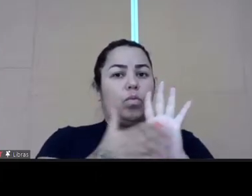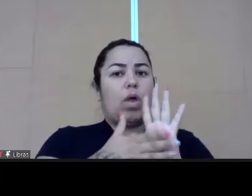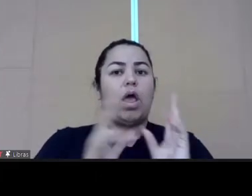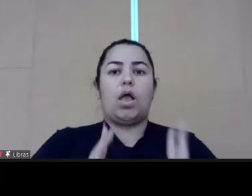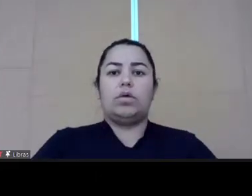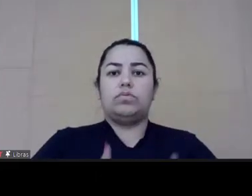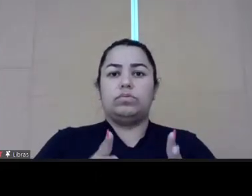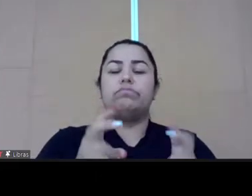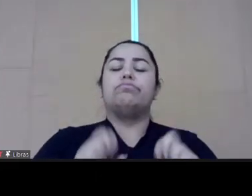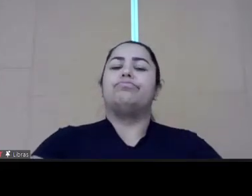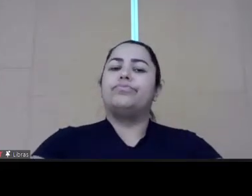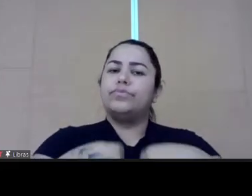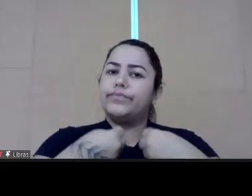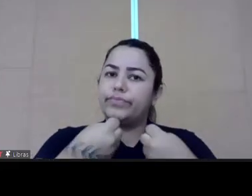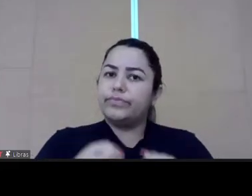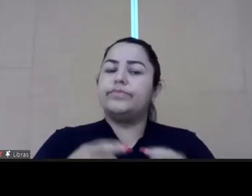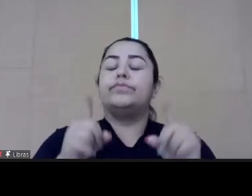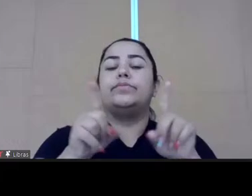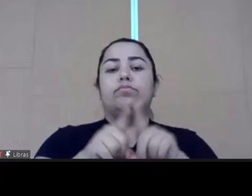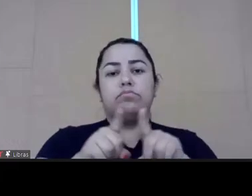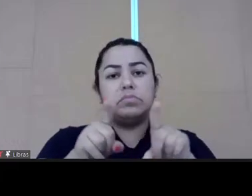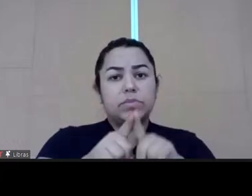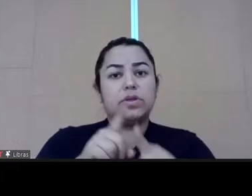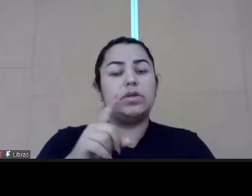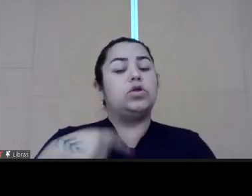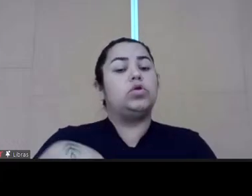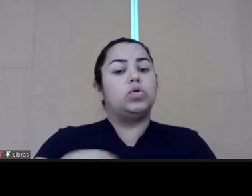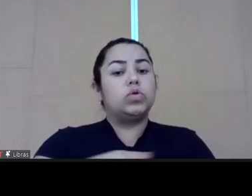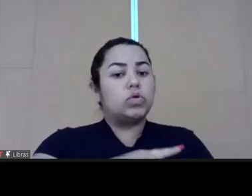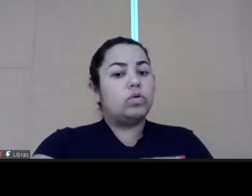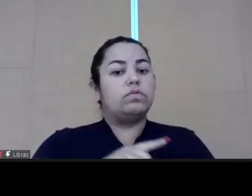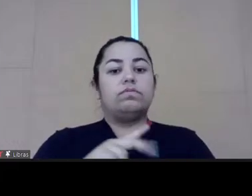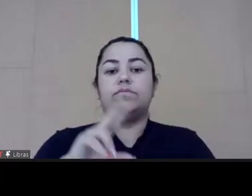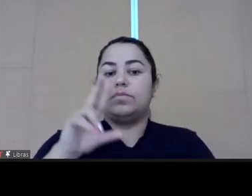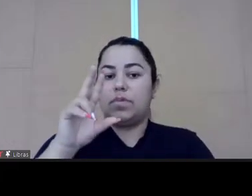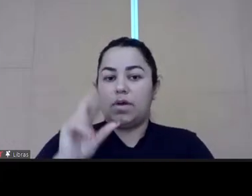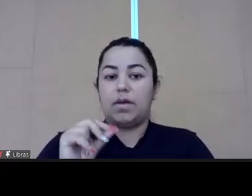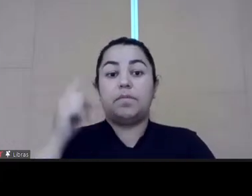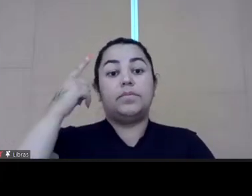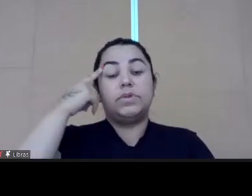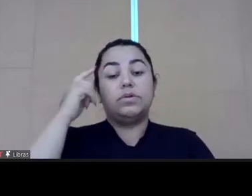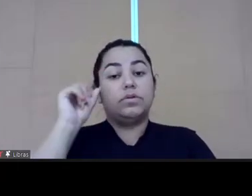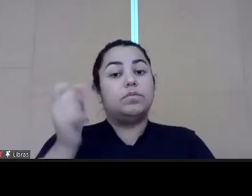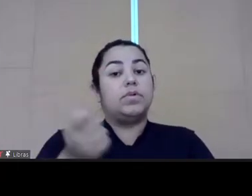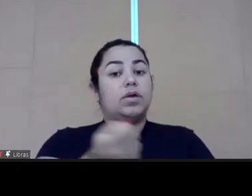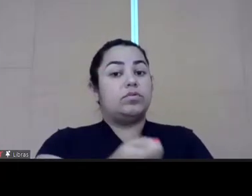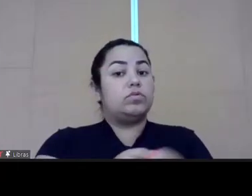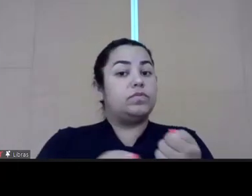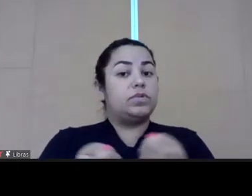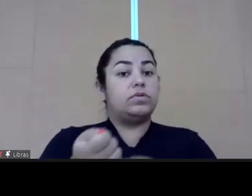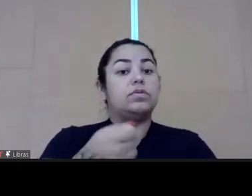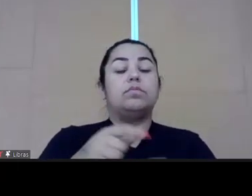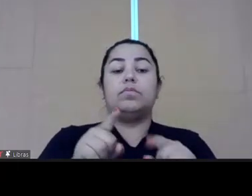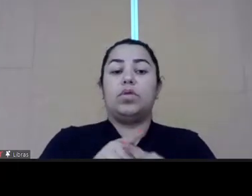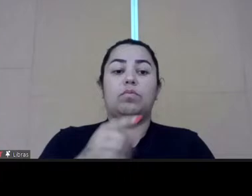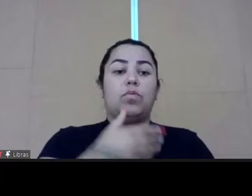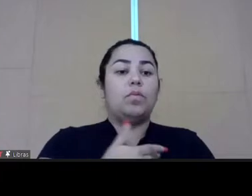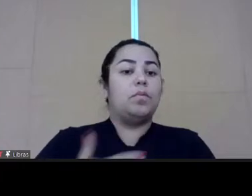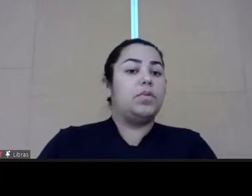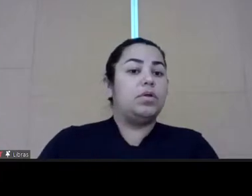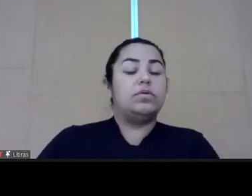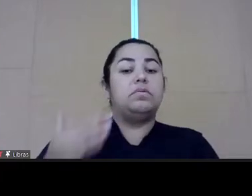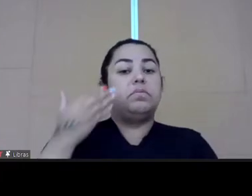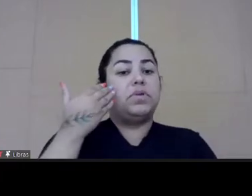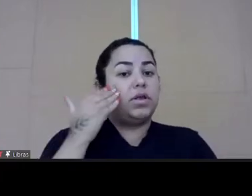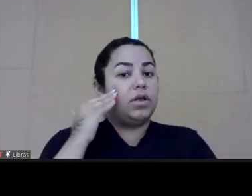about proposals so we can continue is these activities because we have to